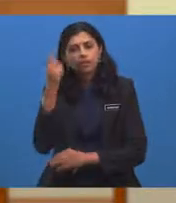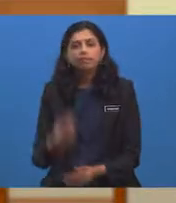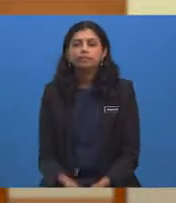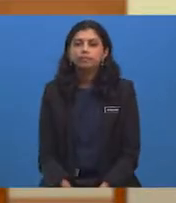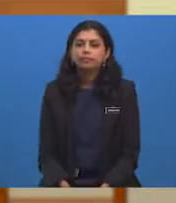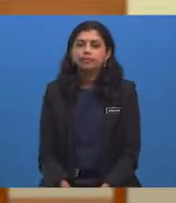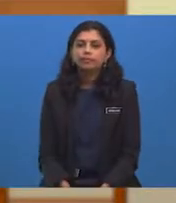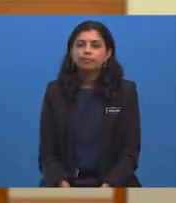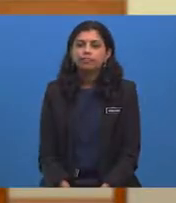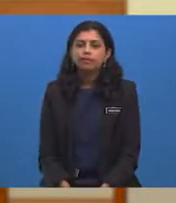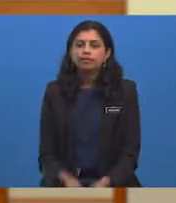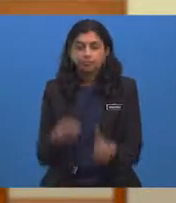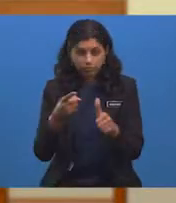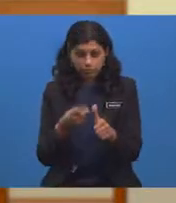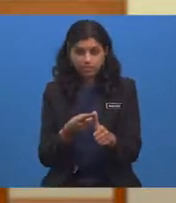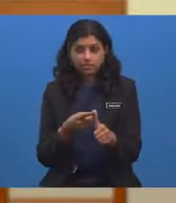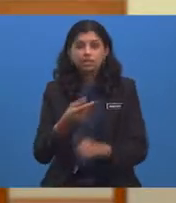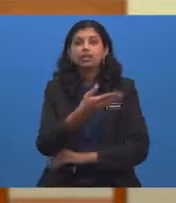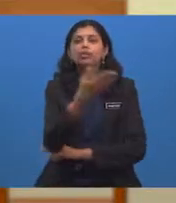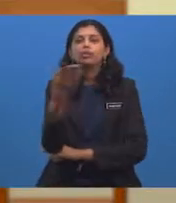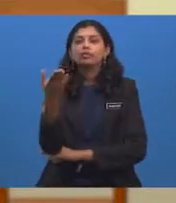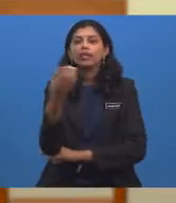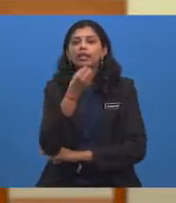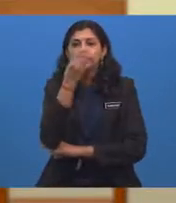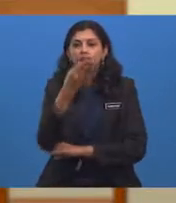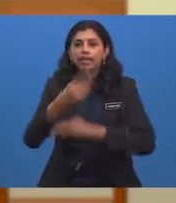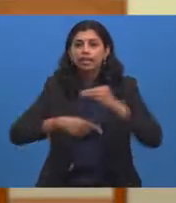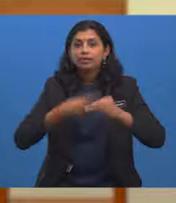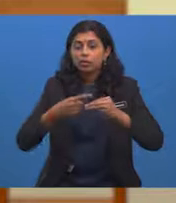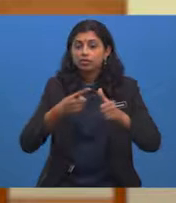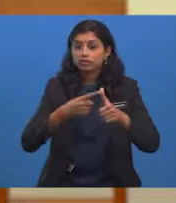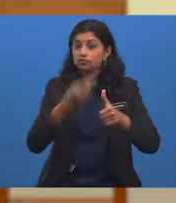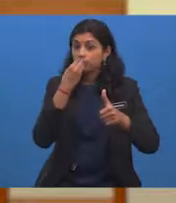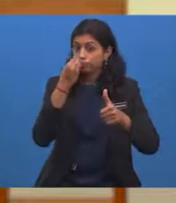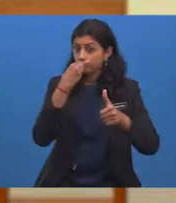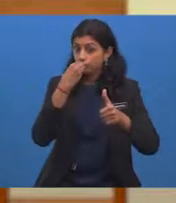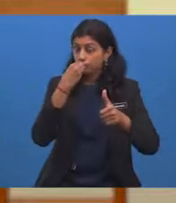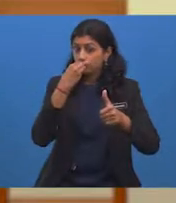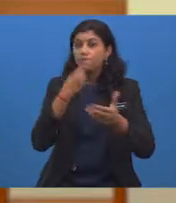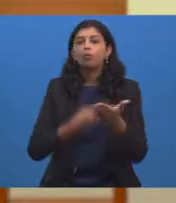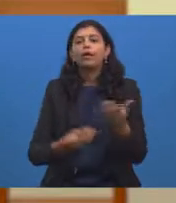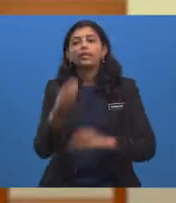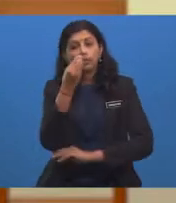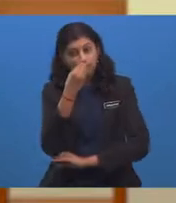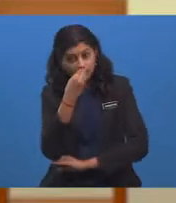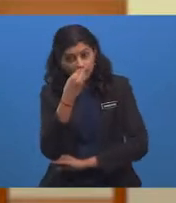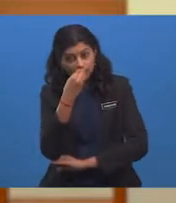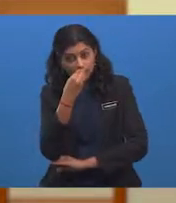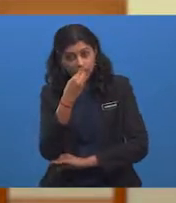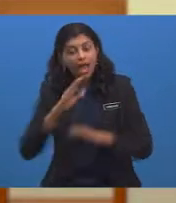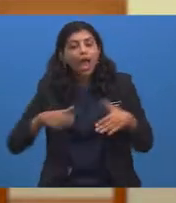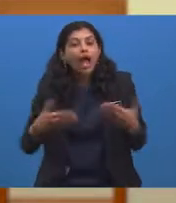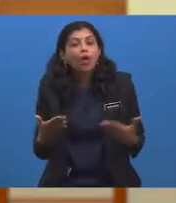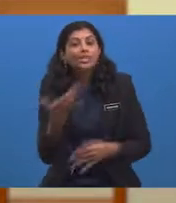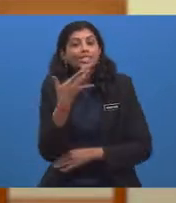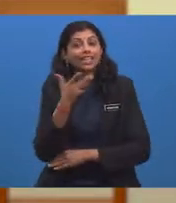Firstly, you can mention about the food What you've eaten and how they